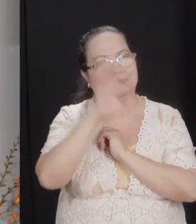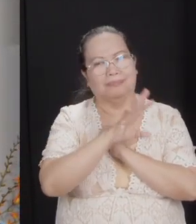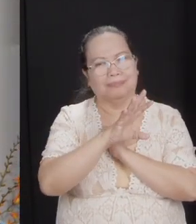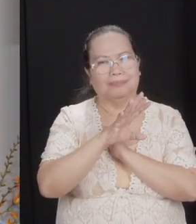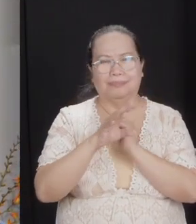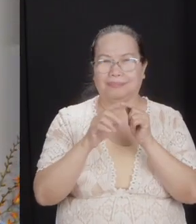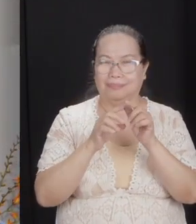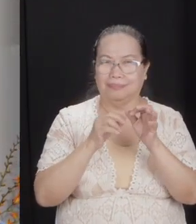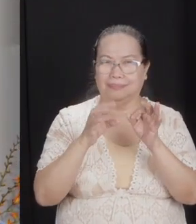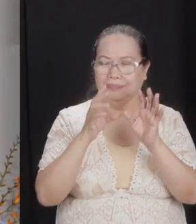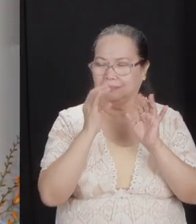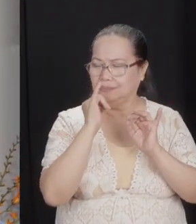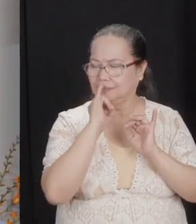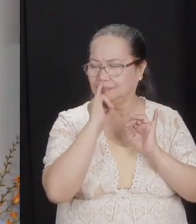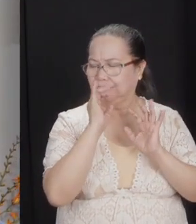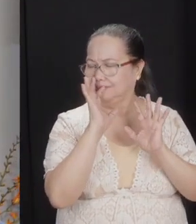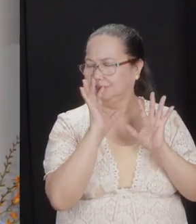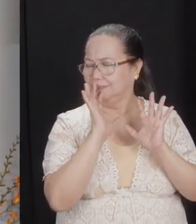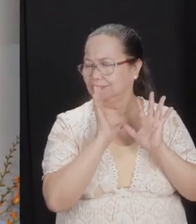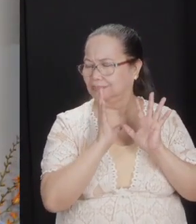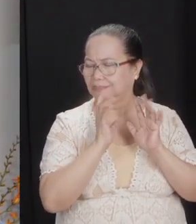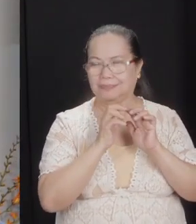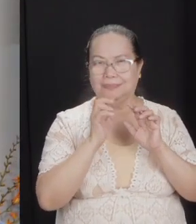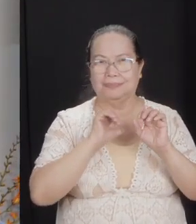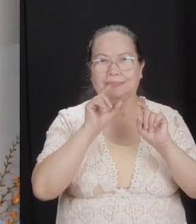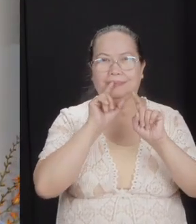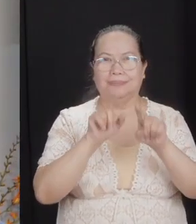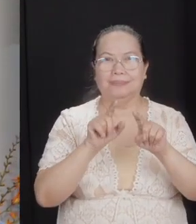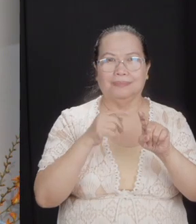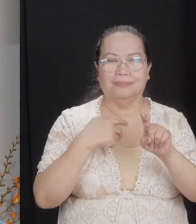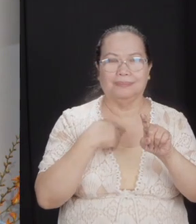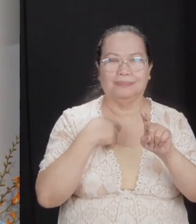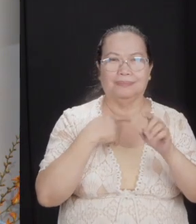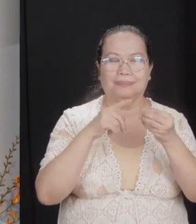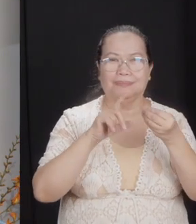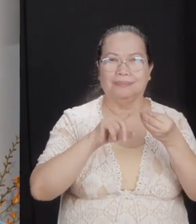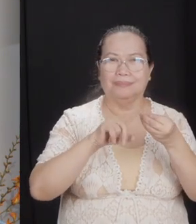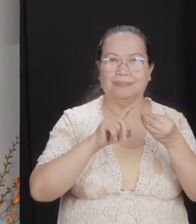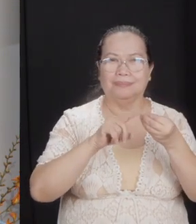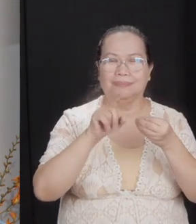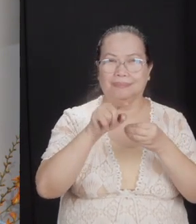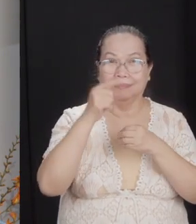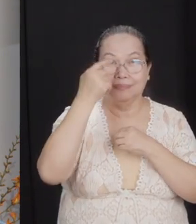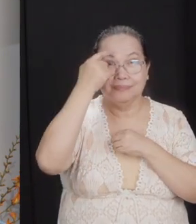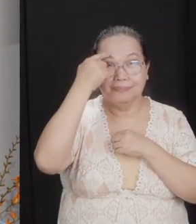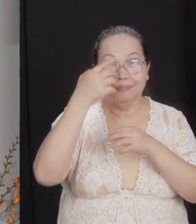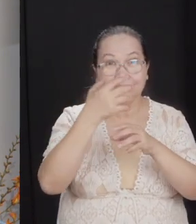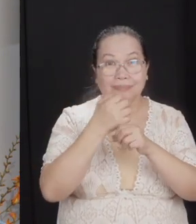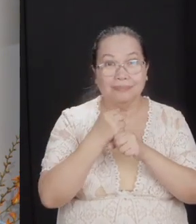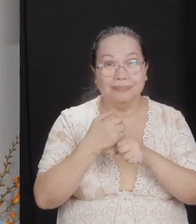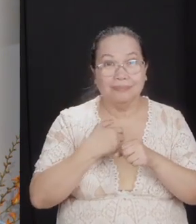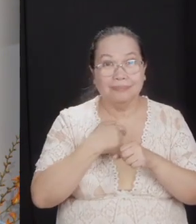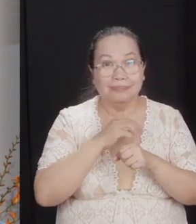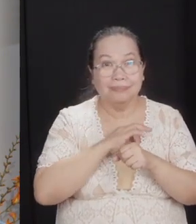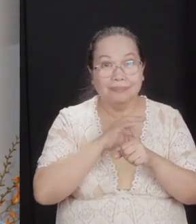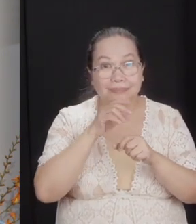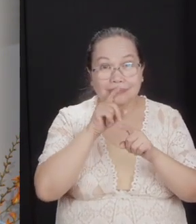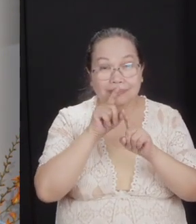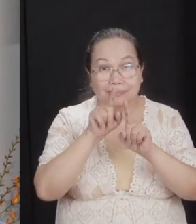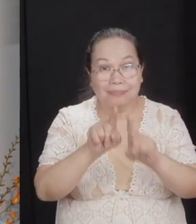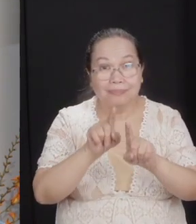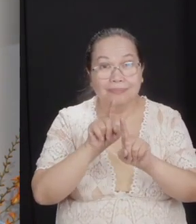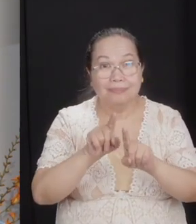we're not going to answer. Why? Well, we've been railed against first. You think we'll gain any point by answering social media?